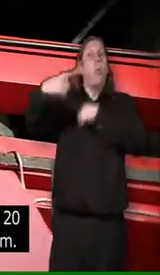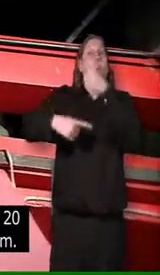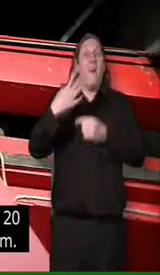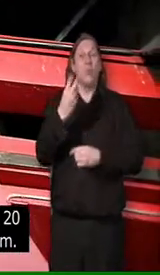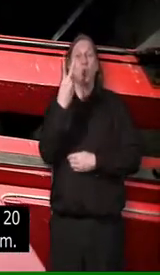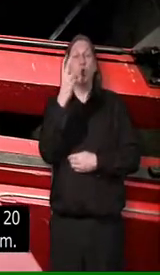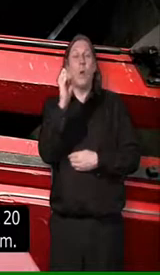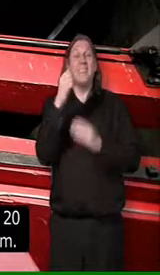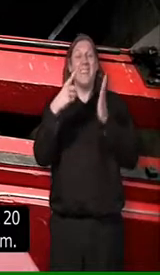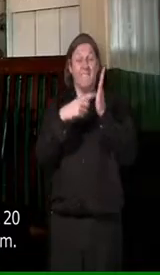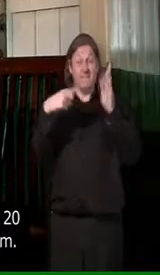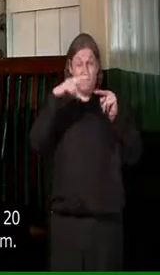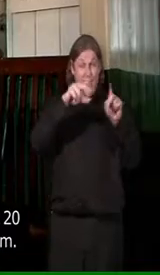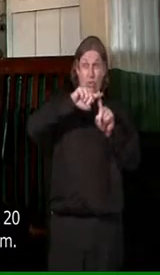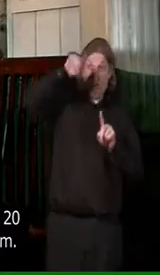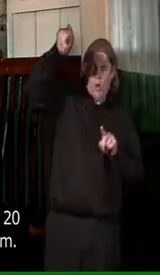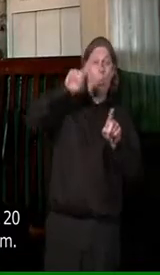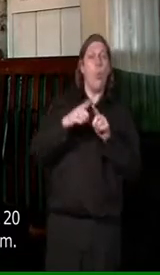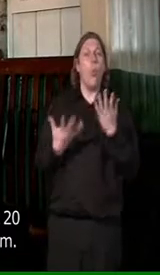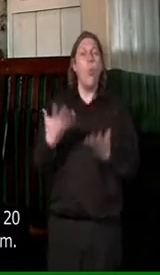and connected to the flywheel.